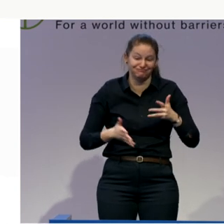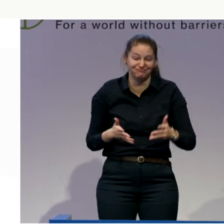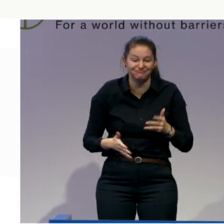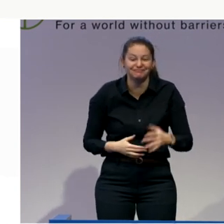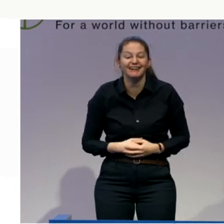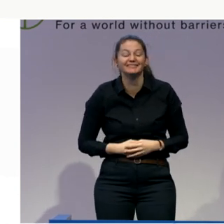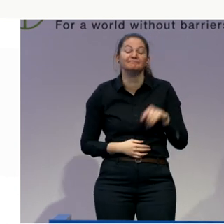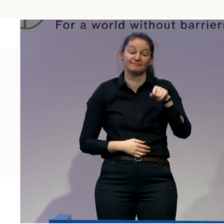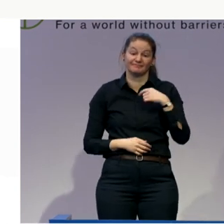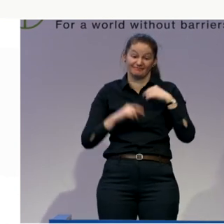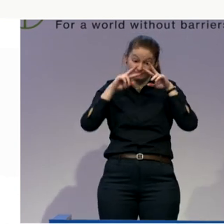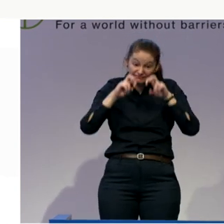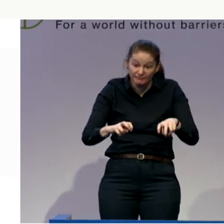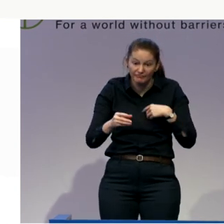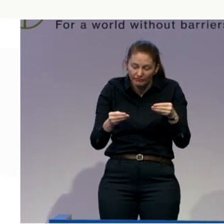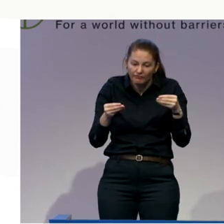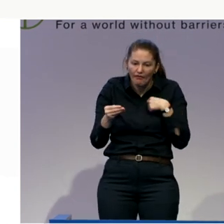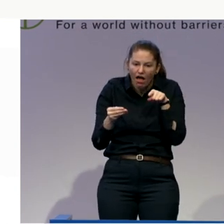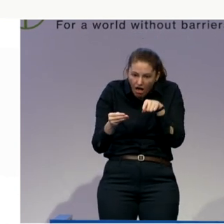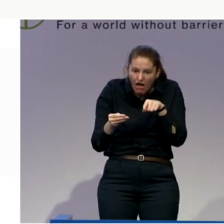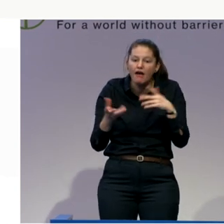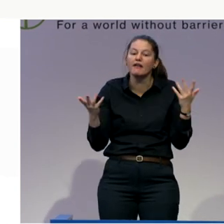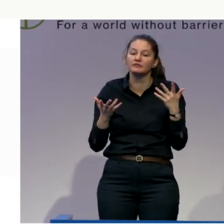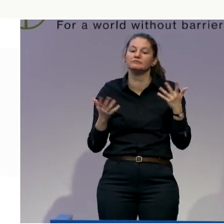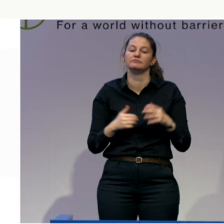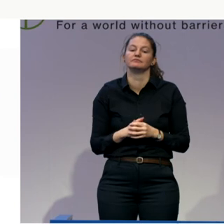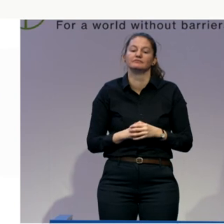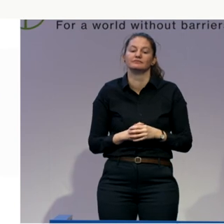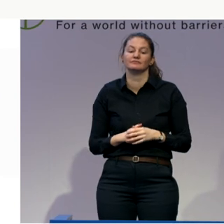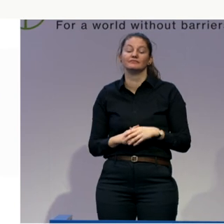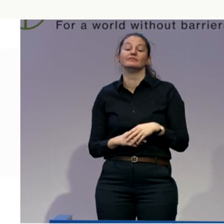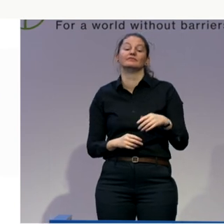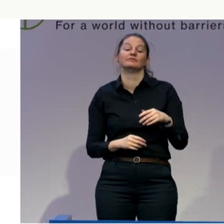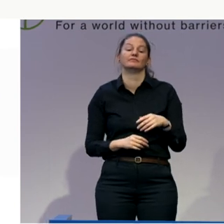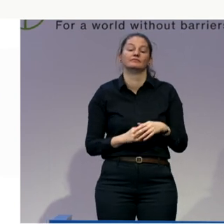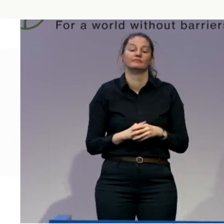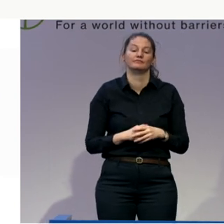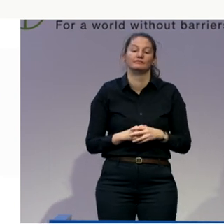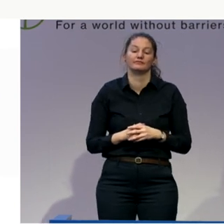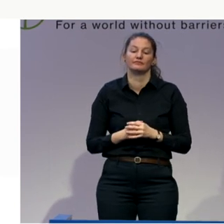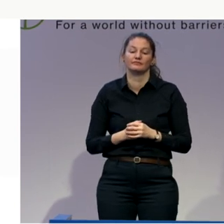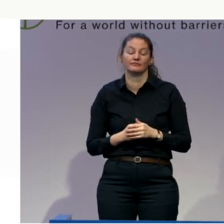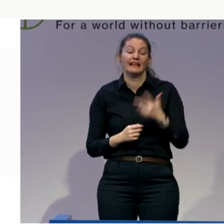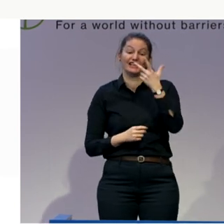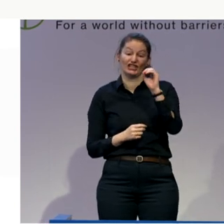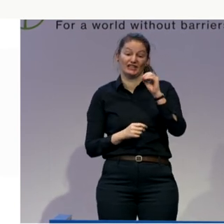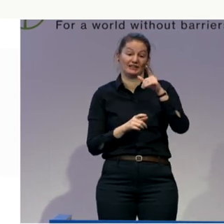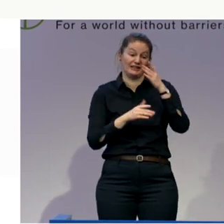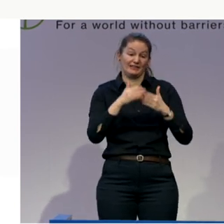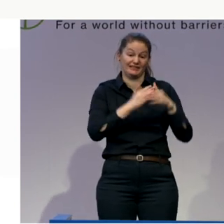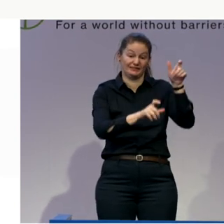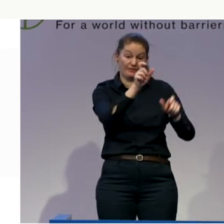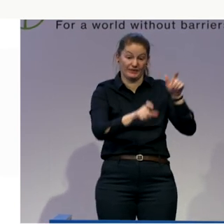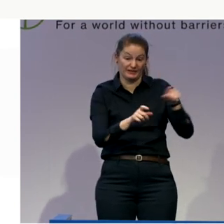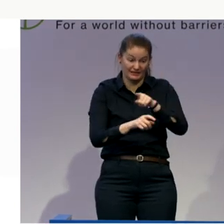with 30 disabled people and 28 personal assistants in great depth, what we found is there are three reasons why support